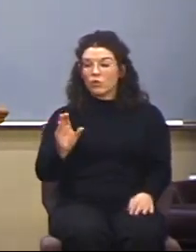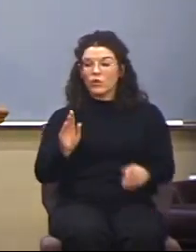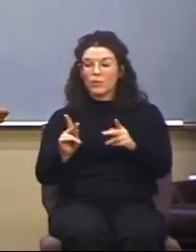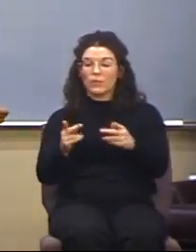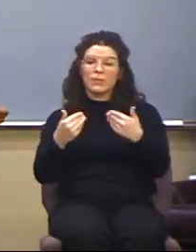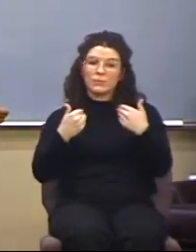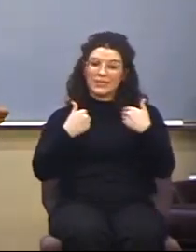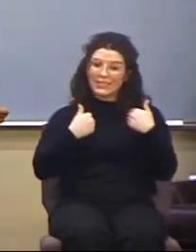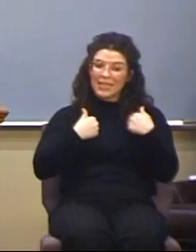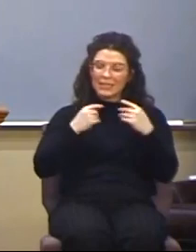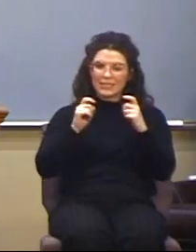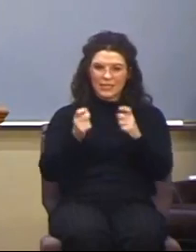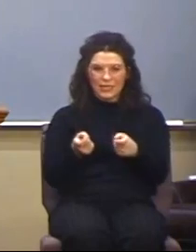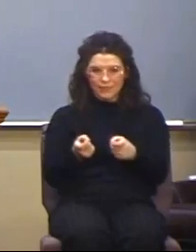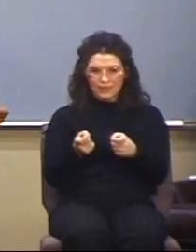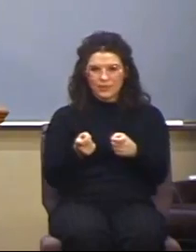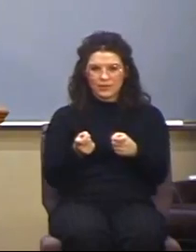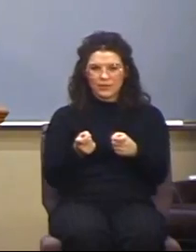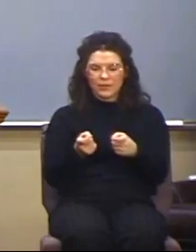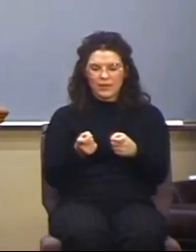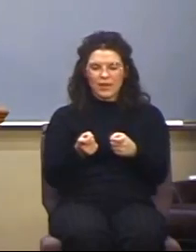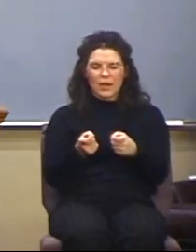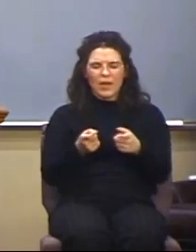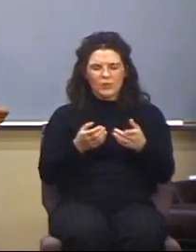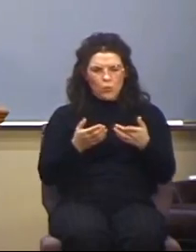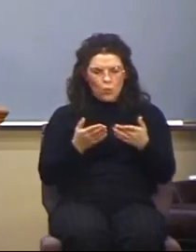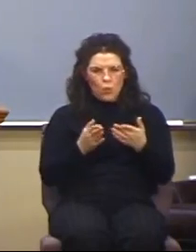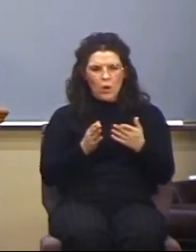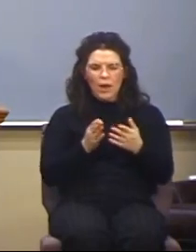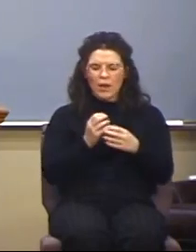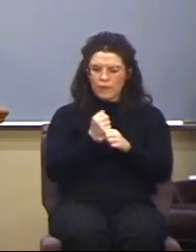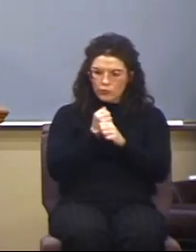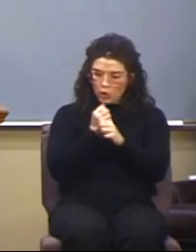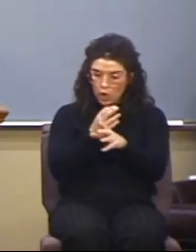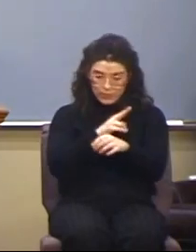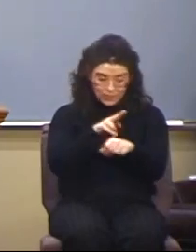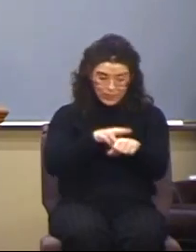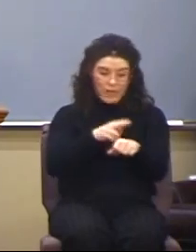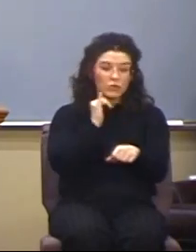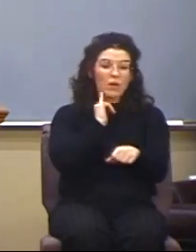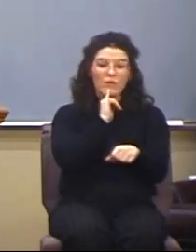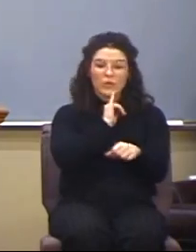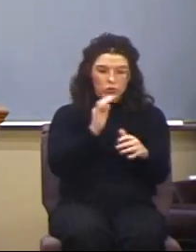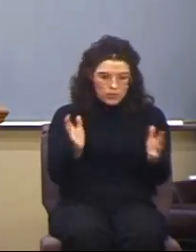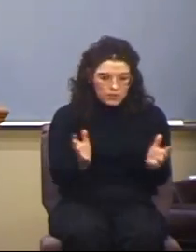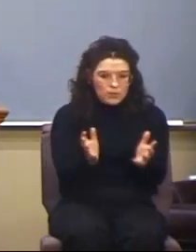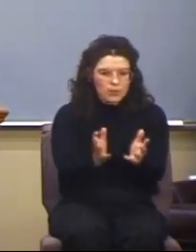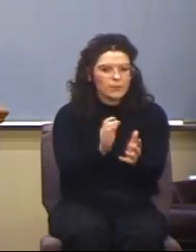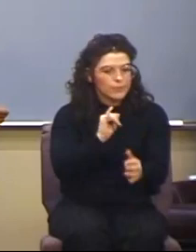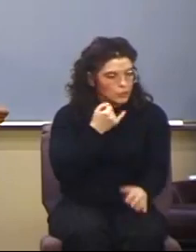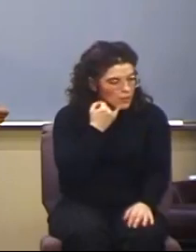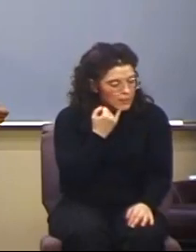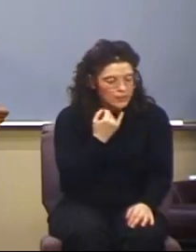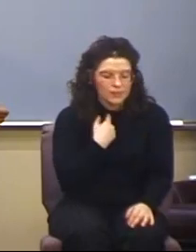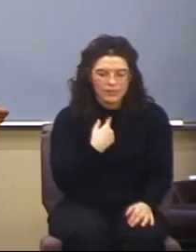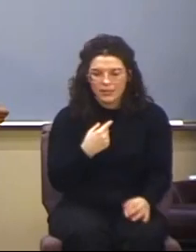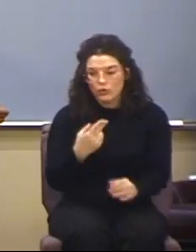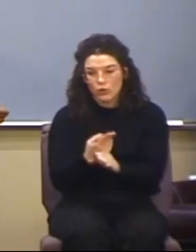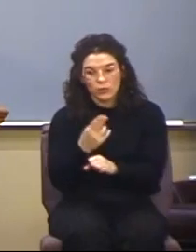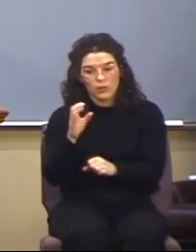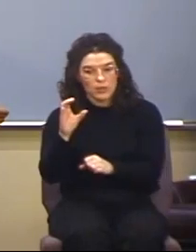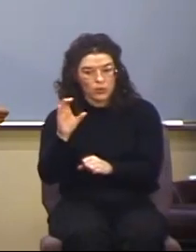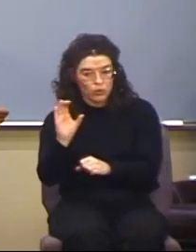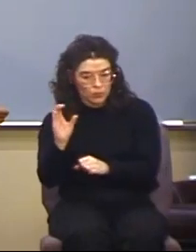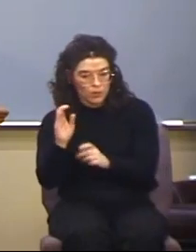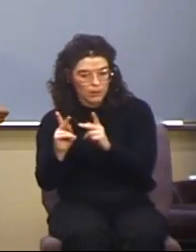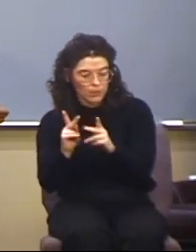gifts. Number one, as a means of provoking the nation of Israel, God is using the Corinthians to communicate to